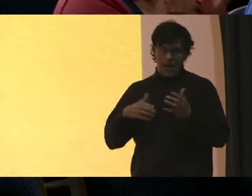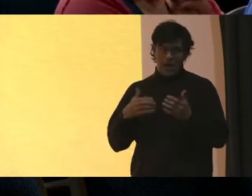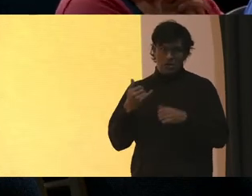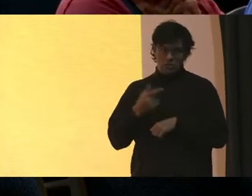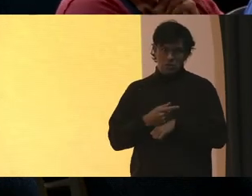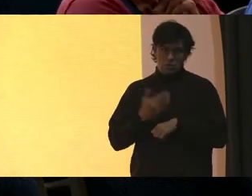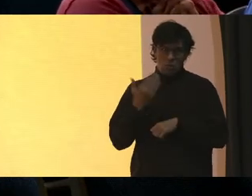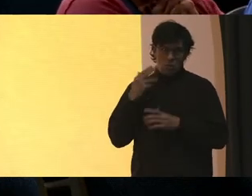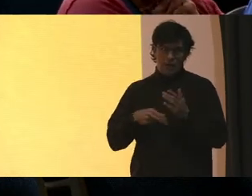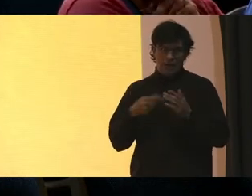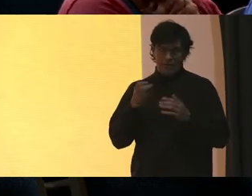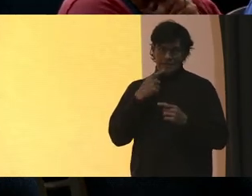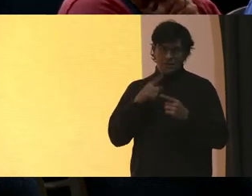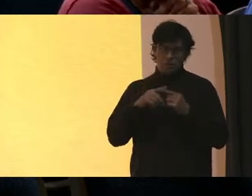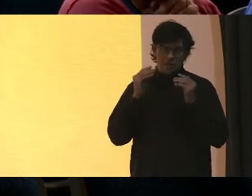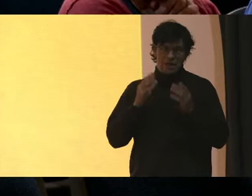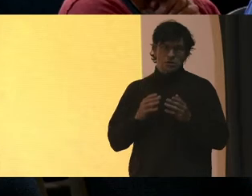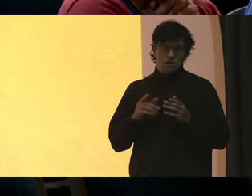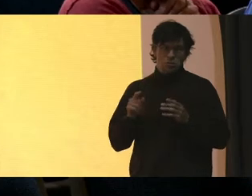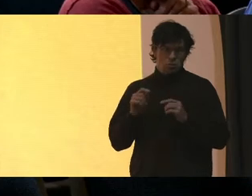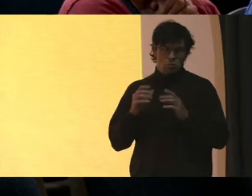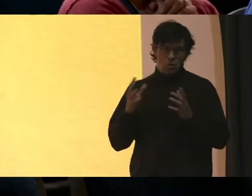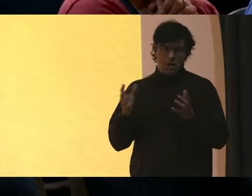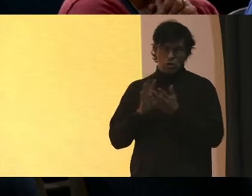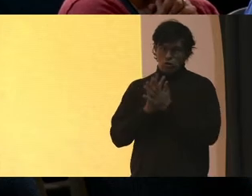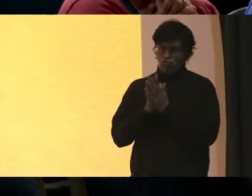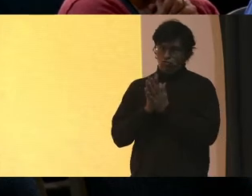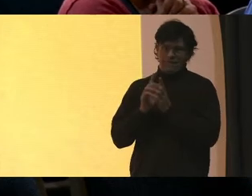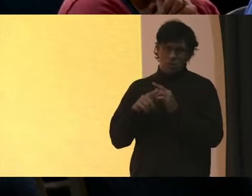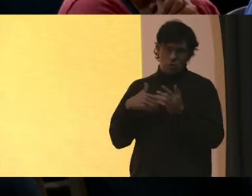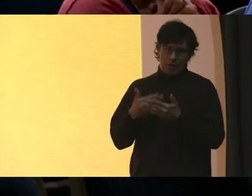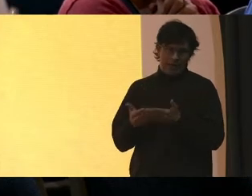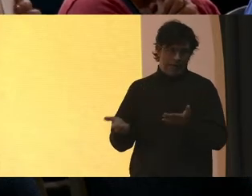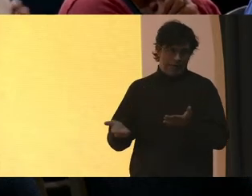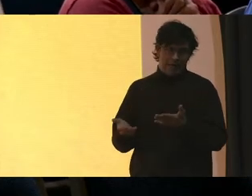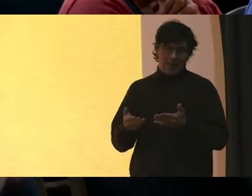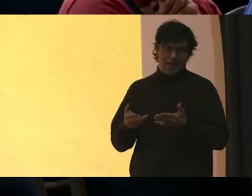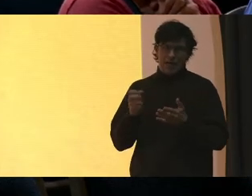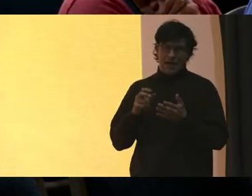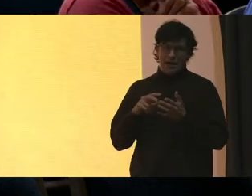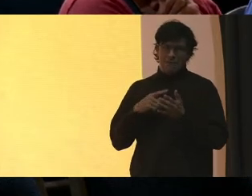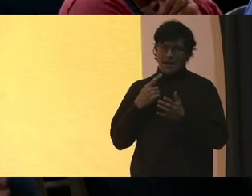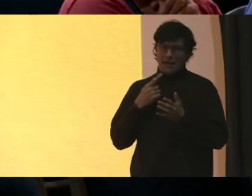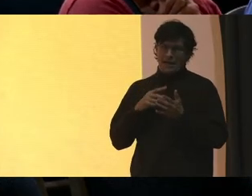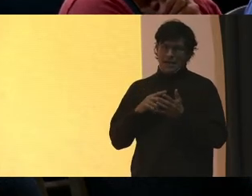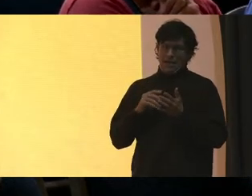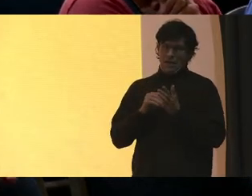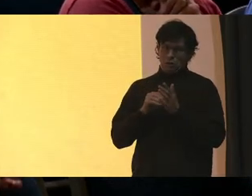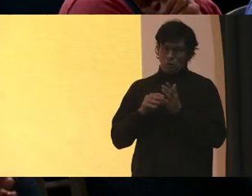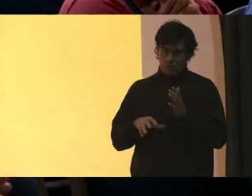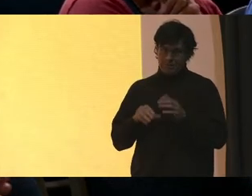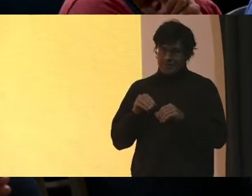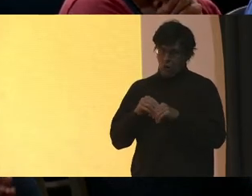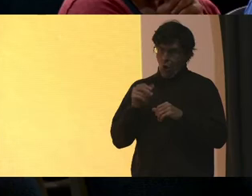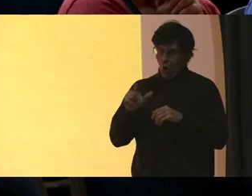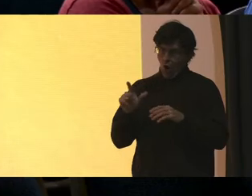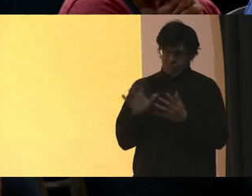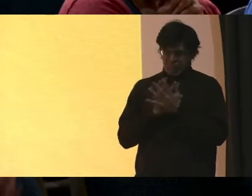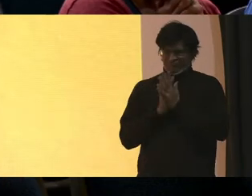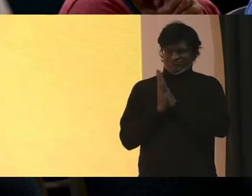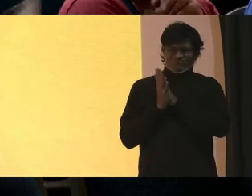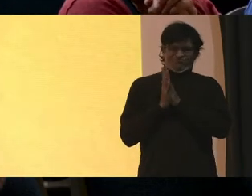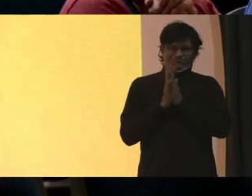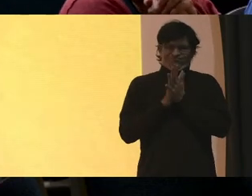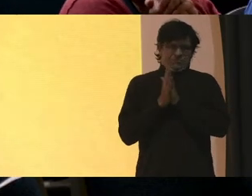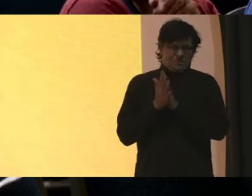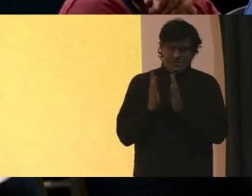And you know what he said to the teacher? There was too much traffic to get here He meant the students in the hallways That he